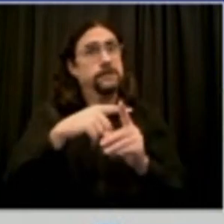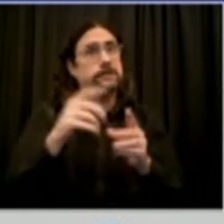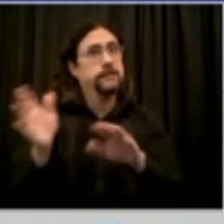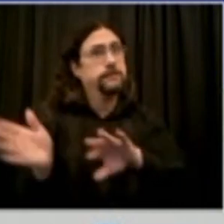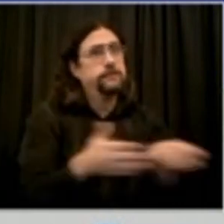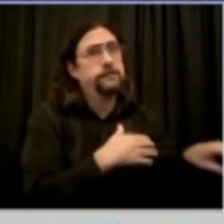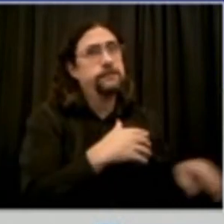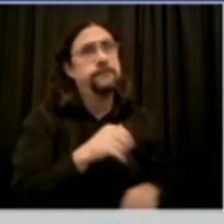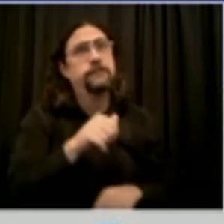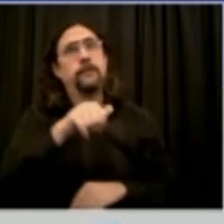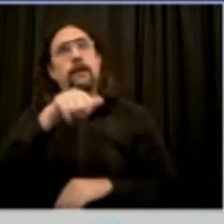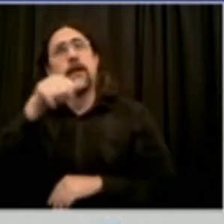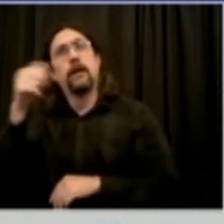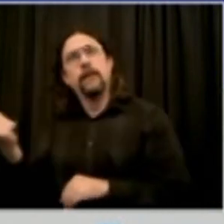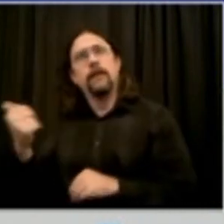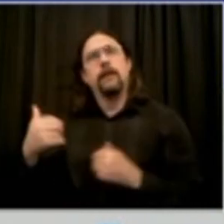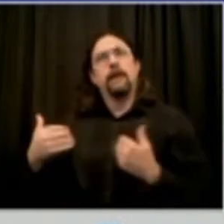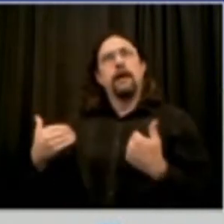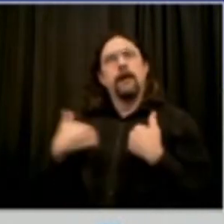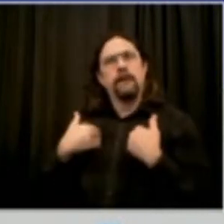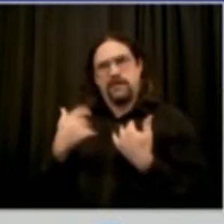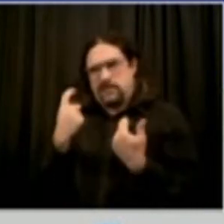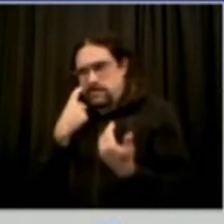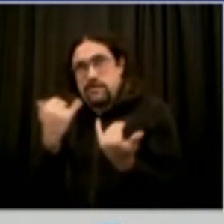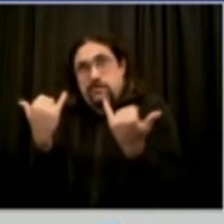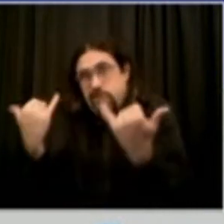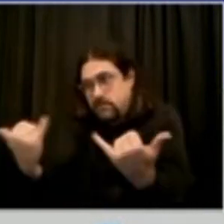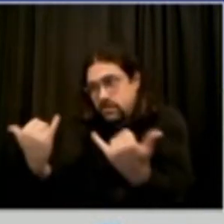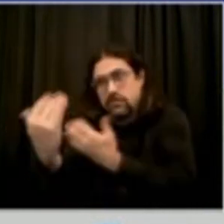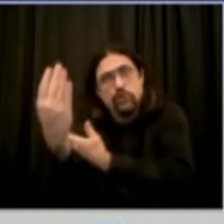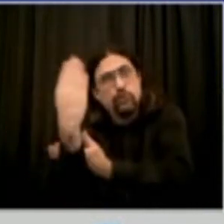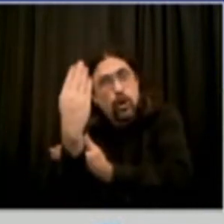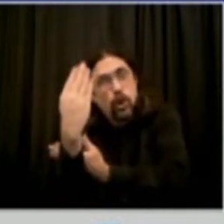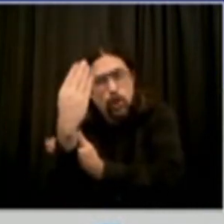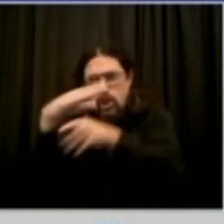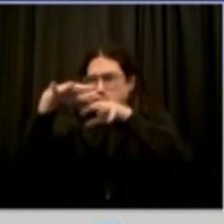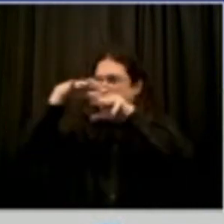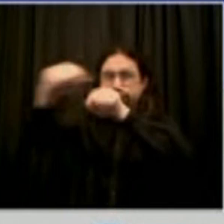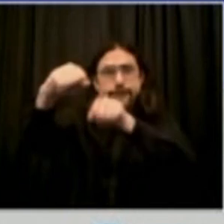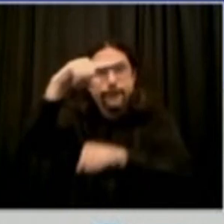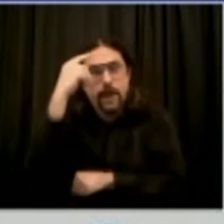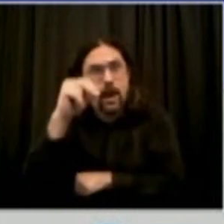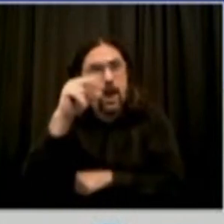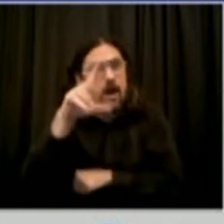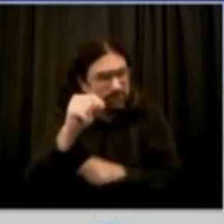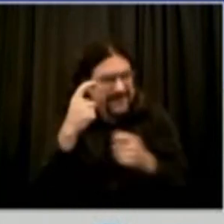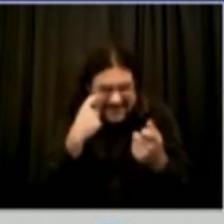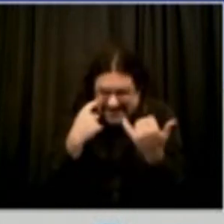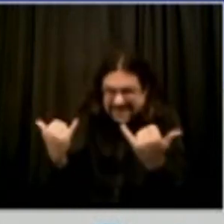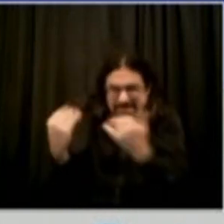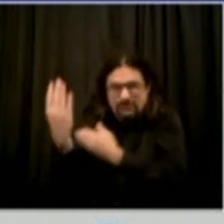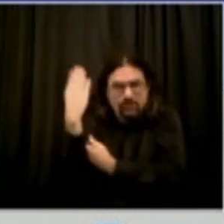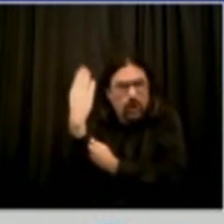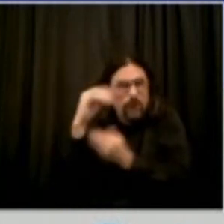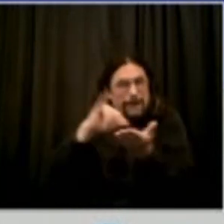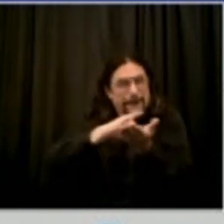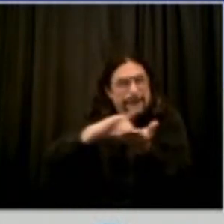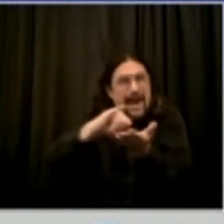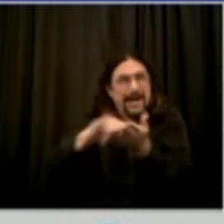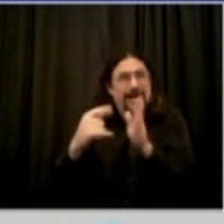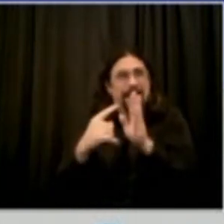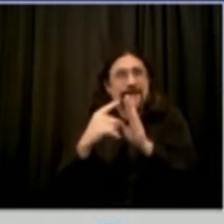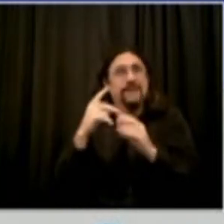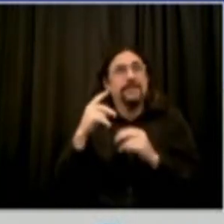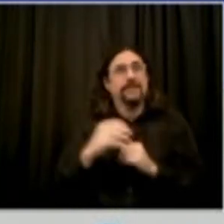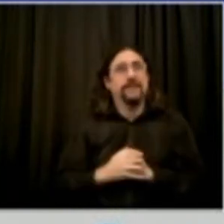customers. That is a new outage. It appears to have been weather-related from weather activity last night, but all of those customers have been restored. So